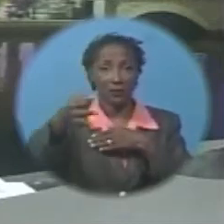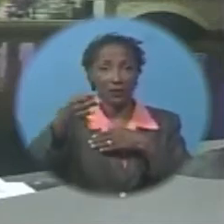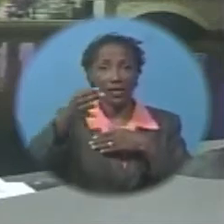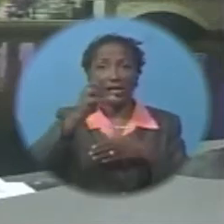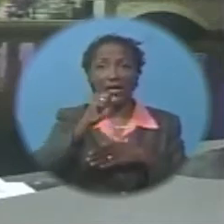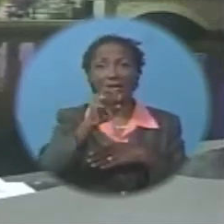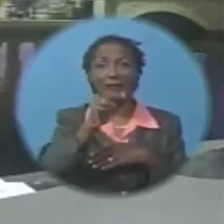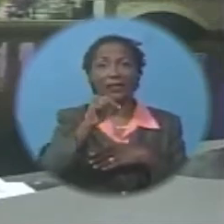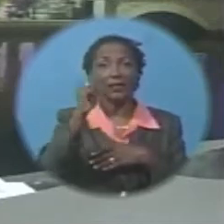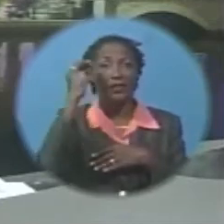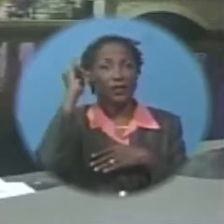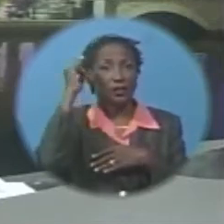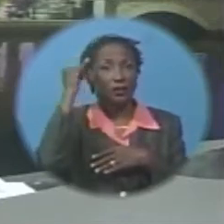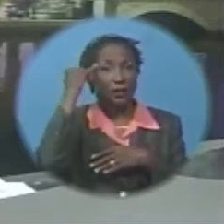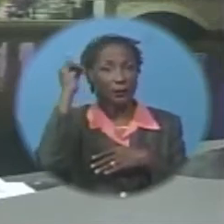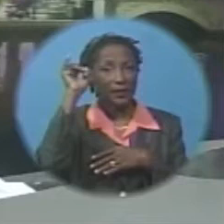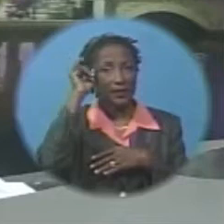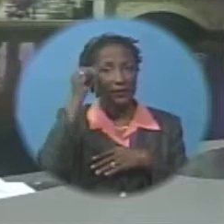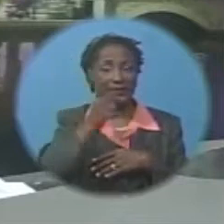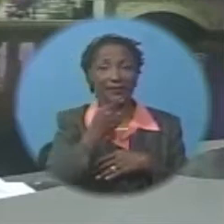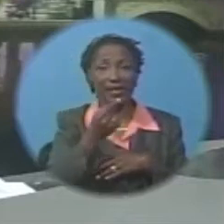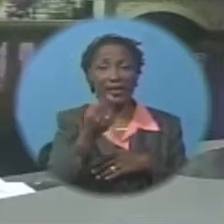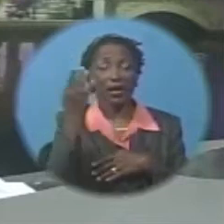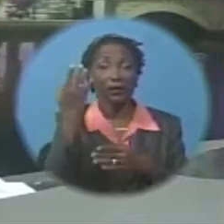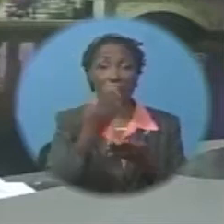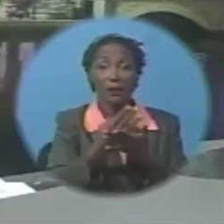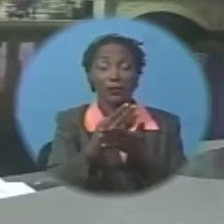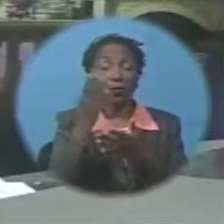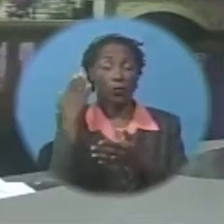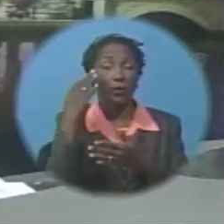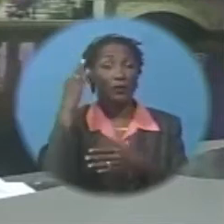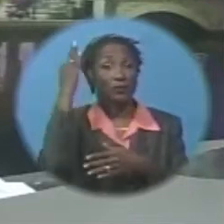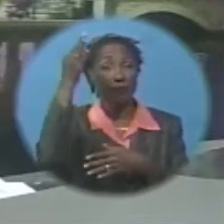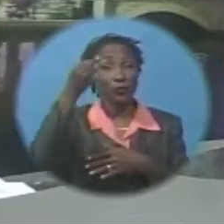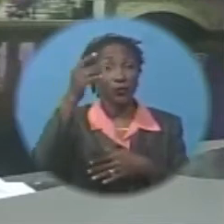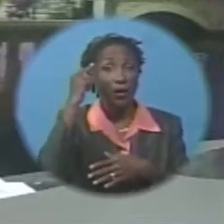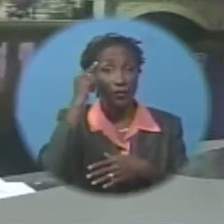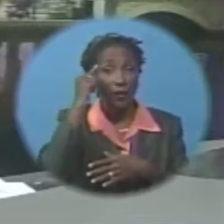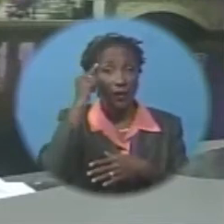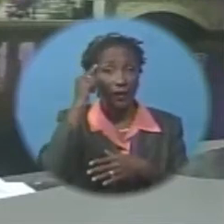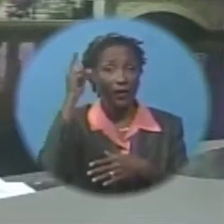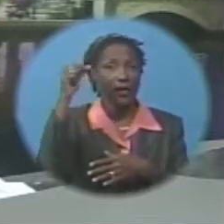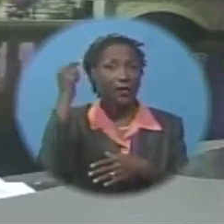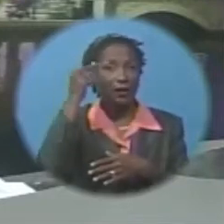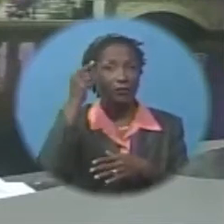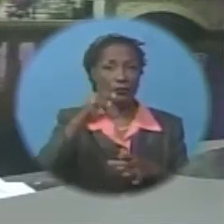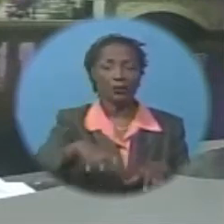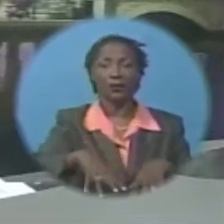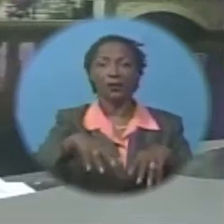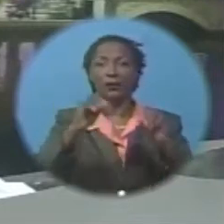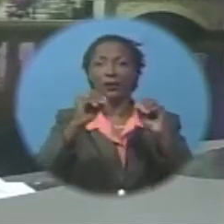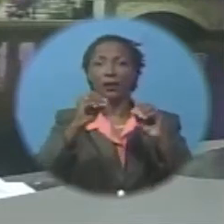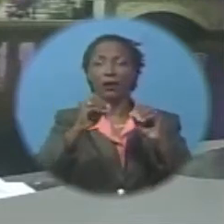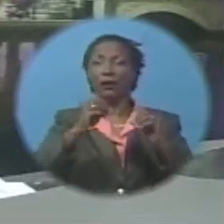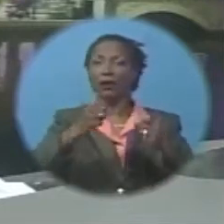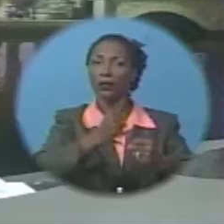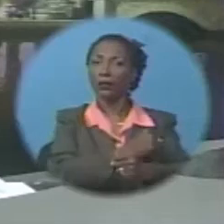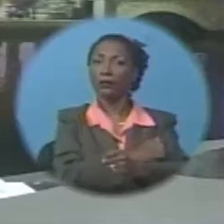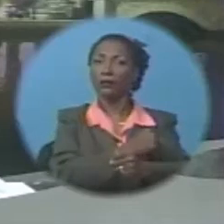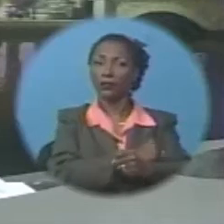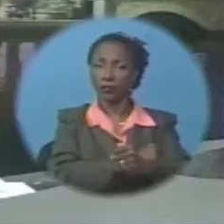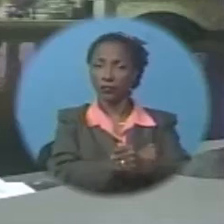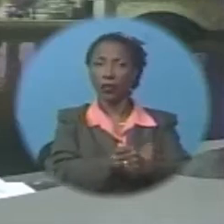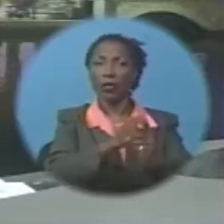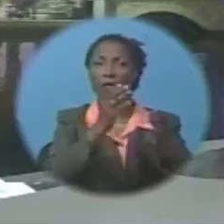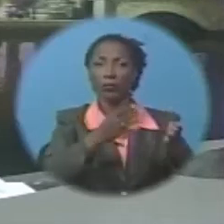Ince, described the budget as forward-thinking. He says government has taken bold initiatives and has listened to the calls from selectors